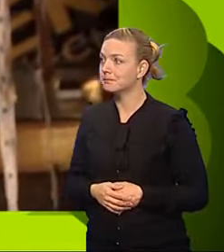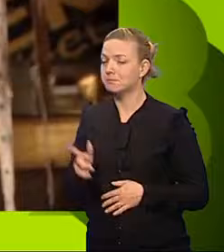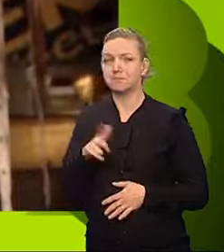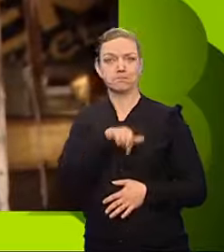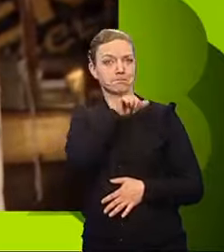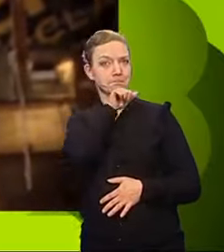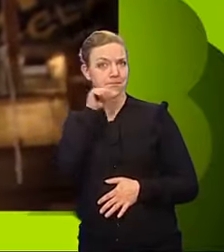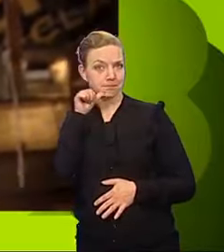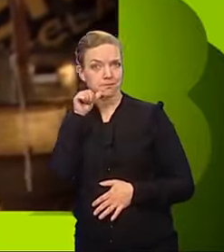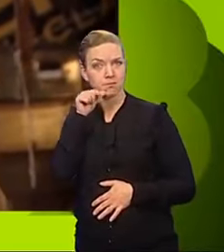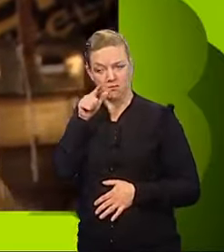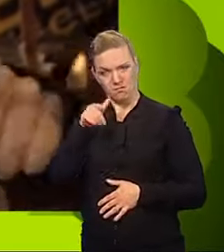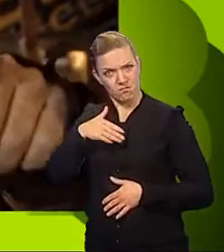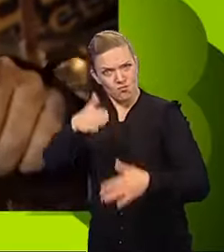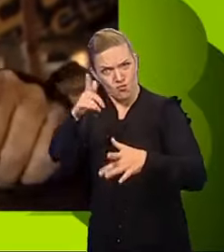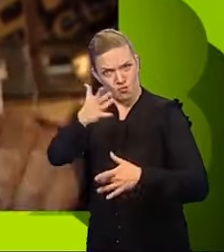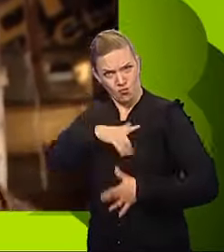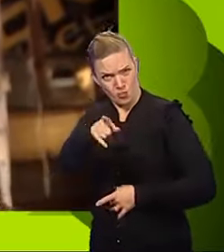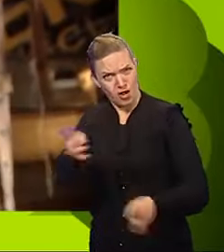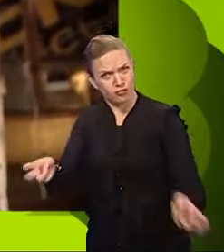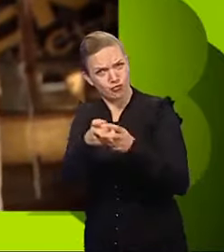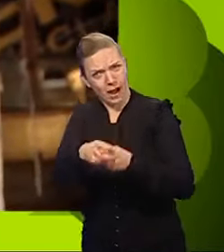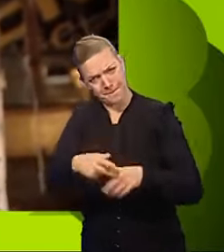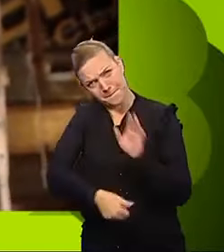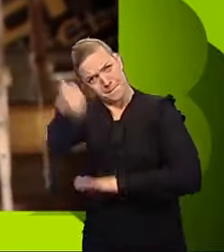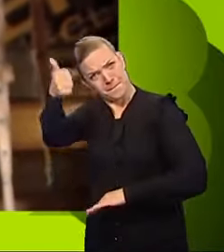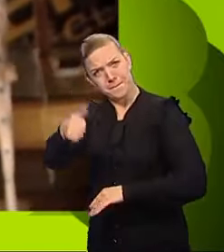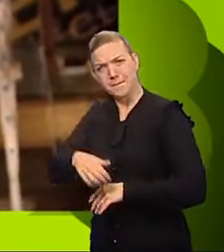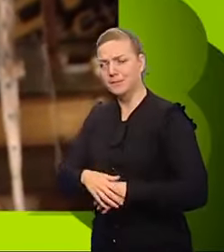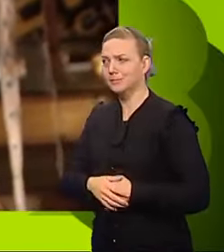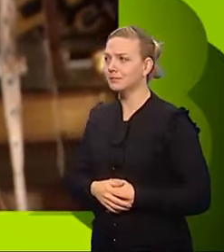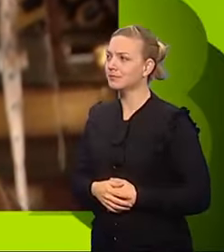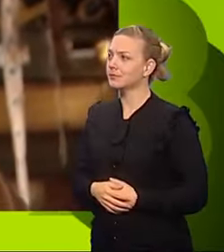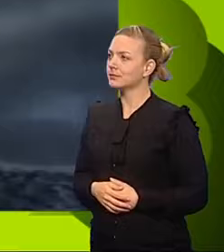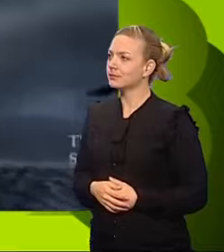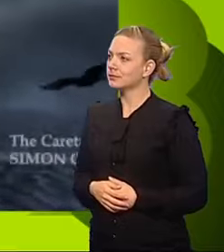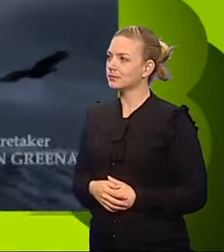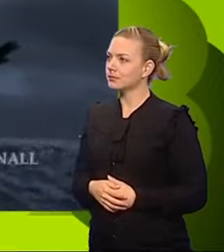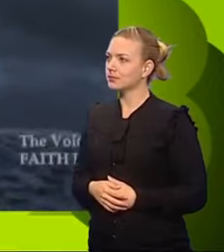How civilized. Now, clear off you lot, because you wouldn't want to get trapped.